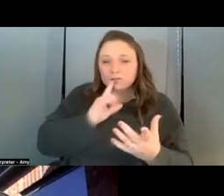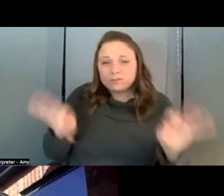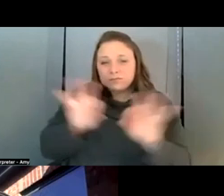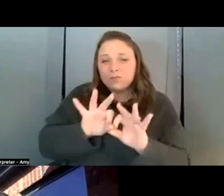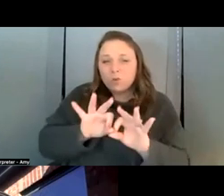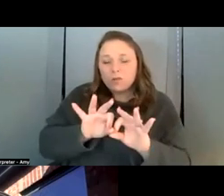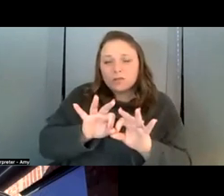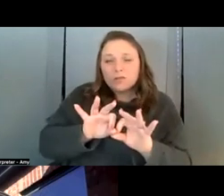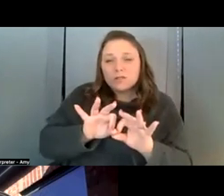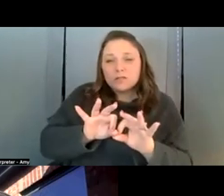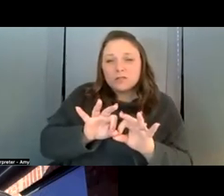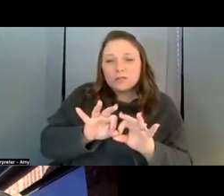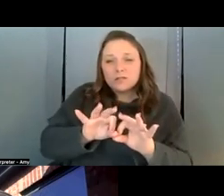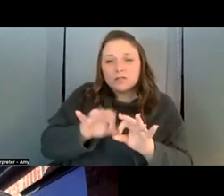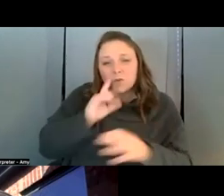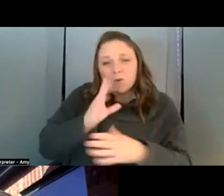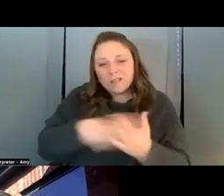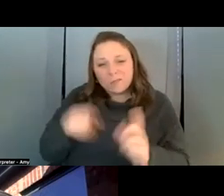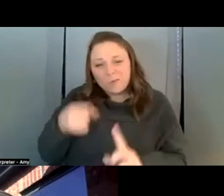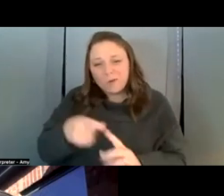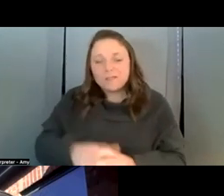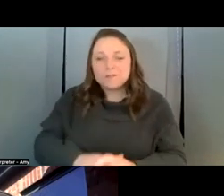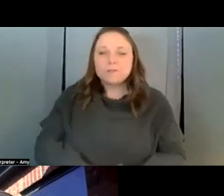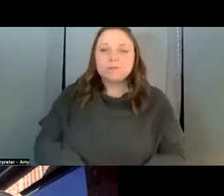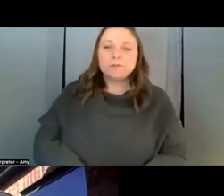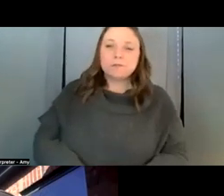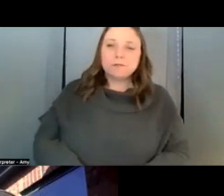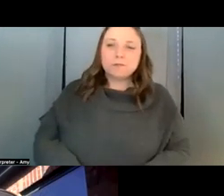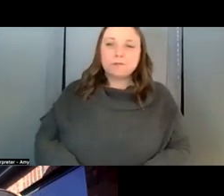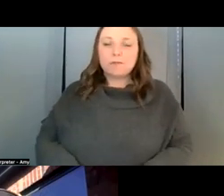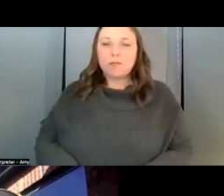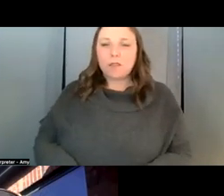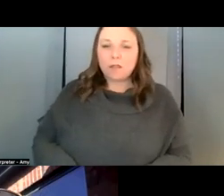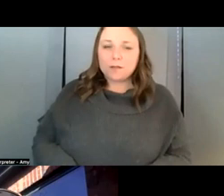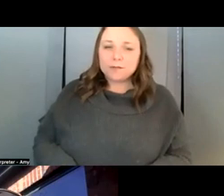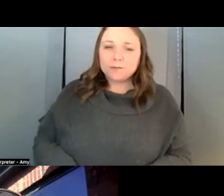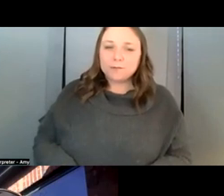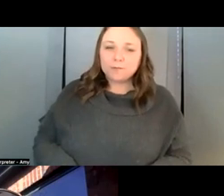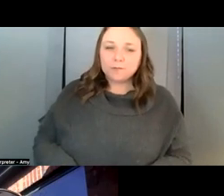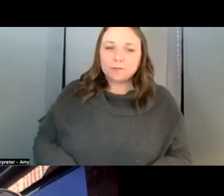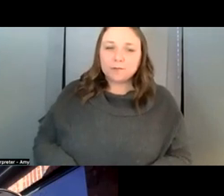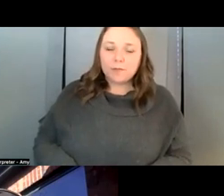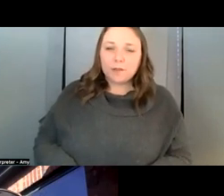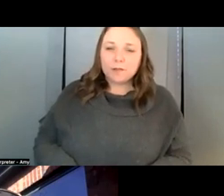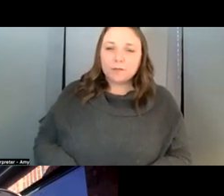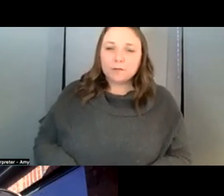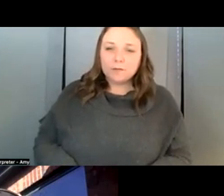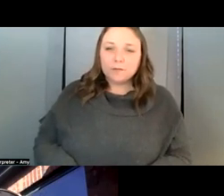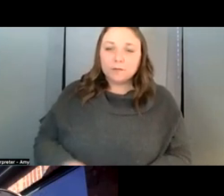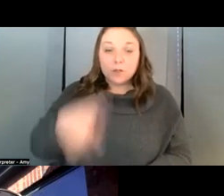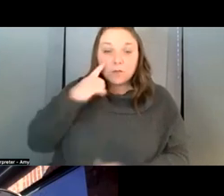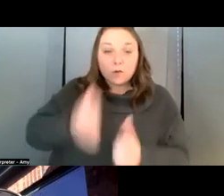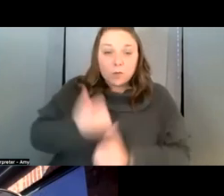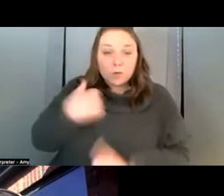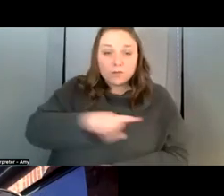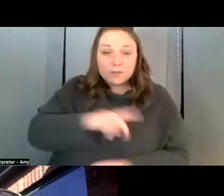degree and that's part of the you know it's yeah for most of us education is